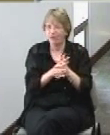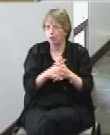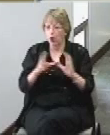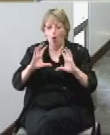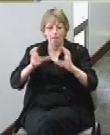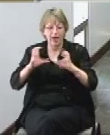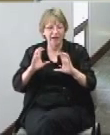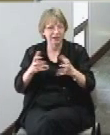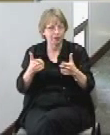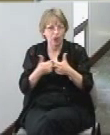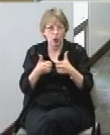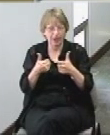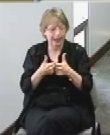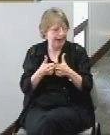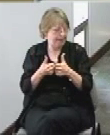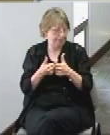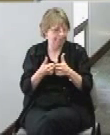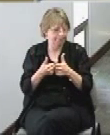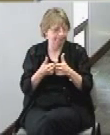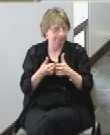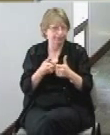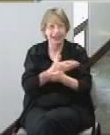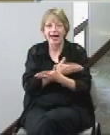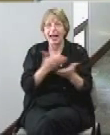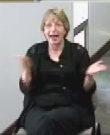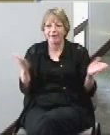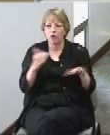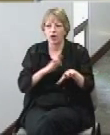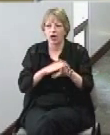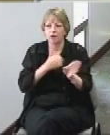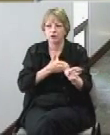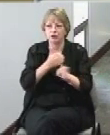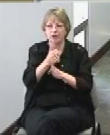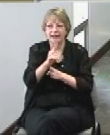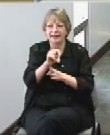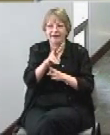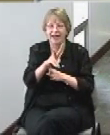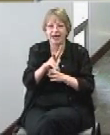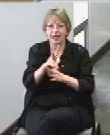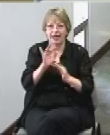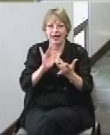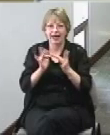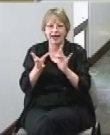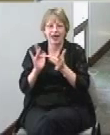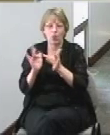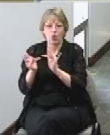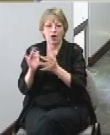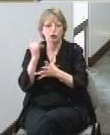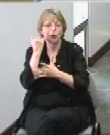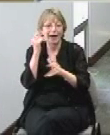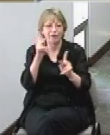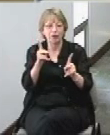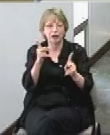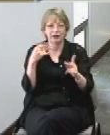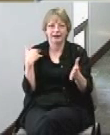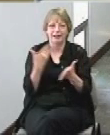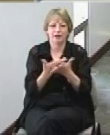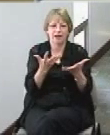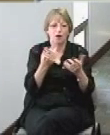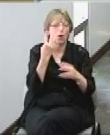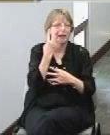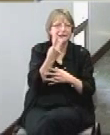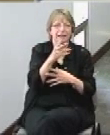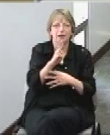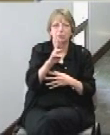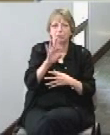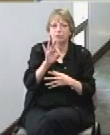game that's being shown anywhere in the country on the direct TV network so if somebody comes in and they want to watch the Buffalo